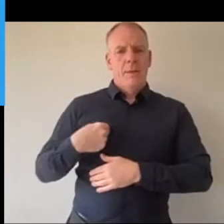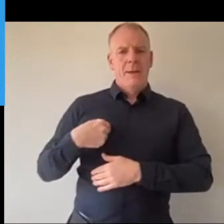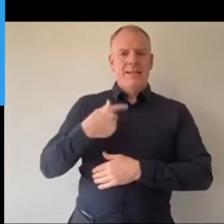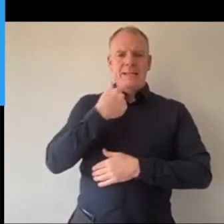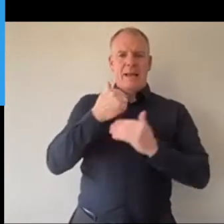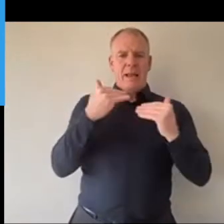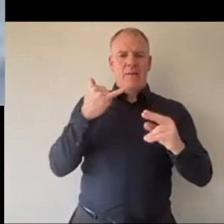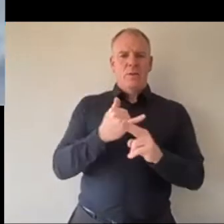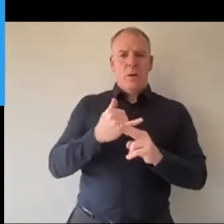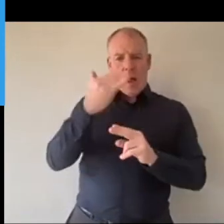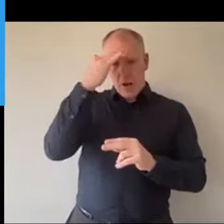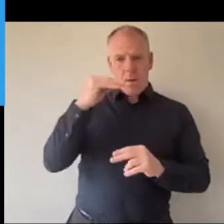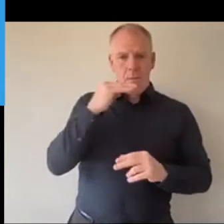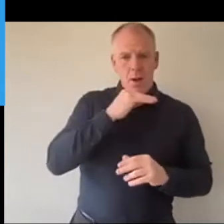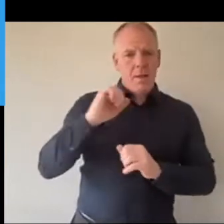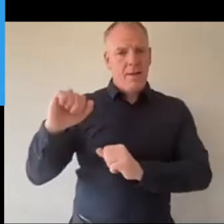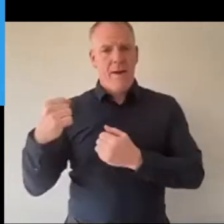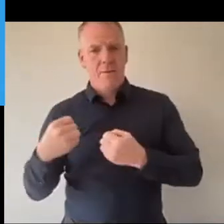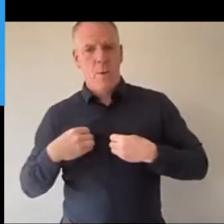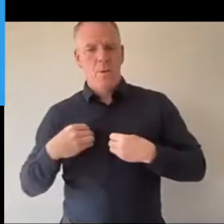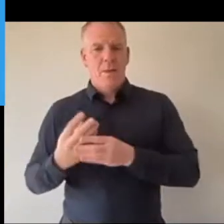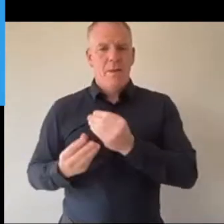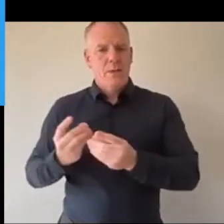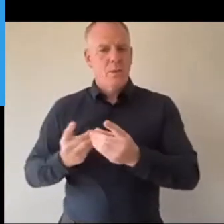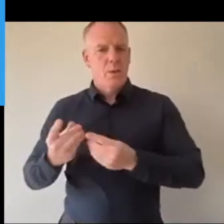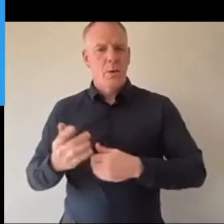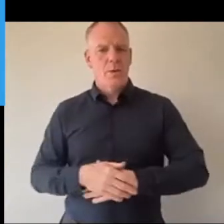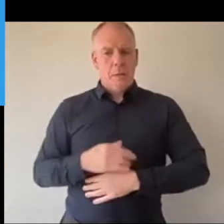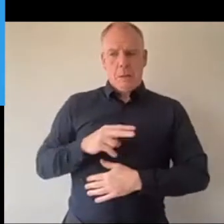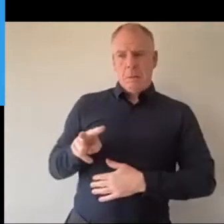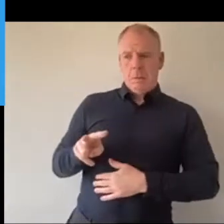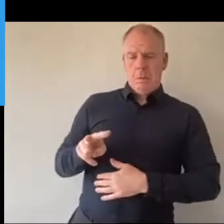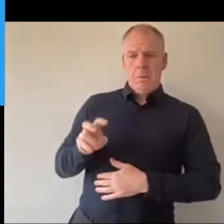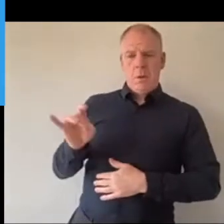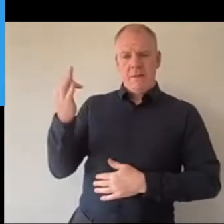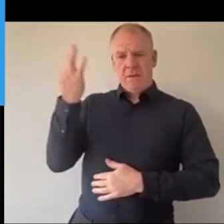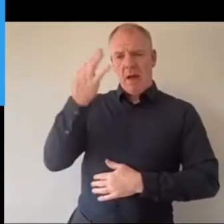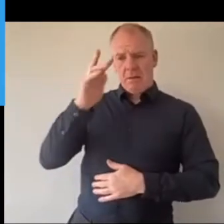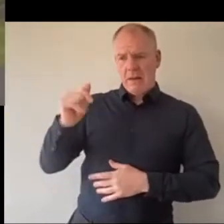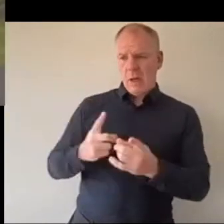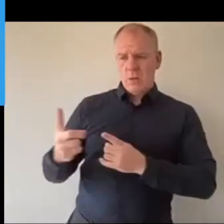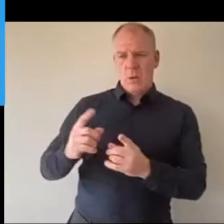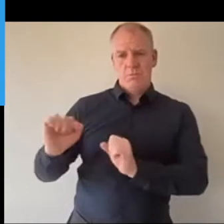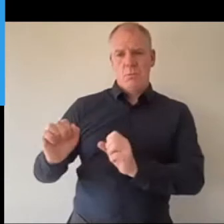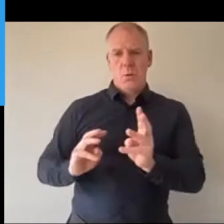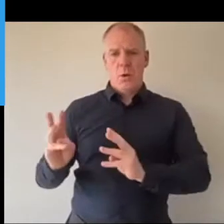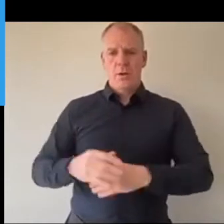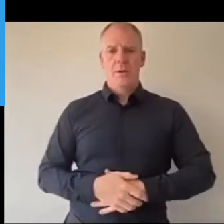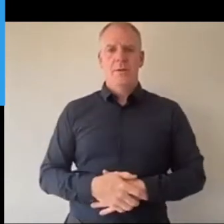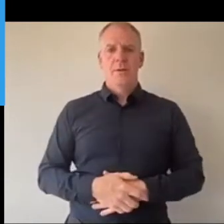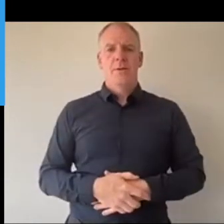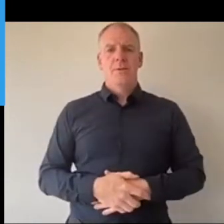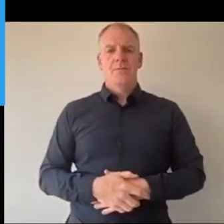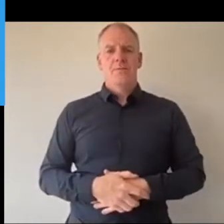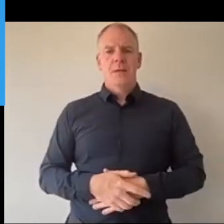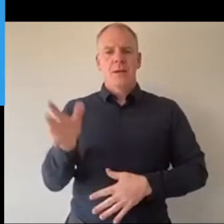I can do this. I had to, like, mind my little brothers and sisters a lot because I had to go out. I feel like I can kind of